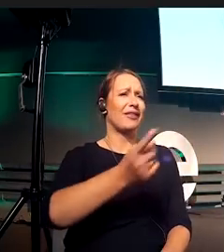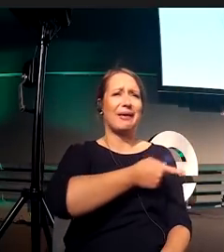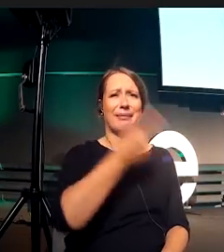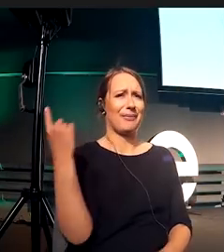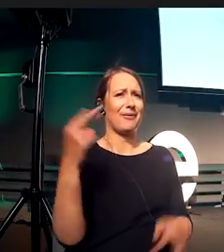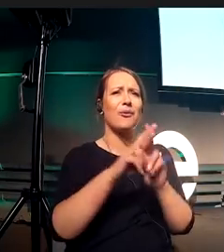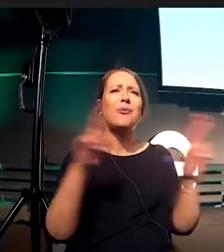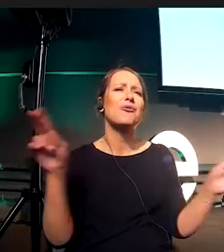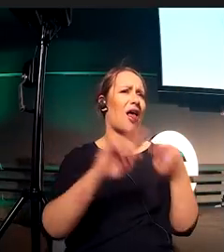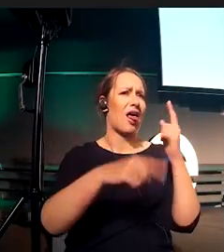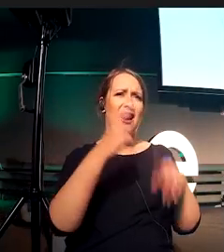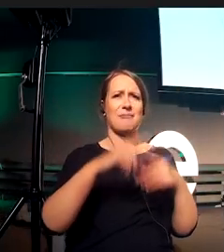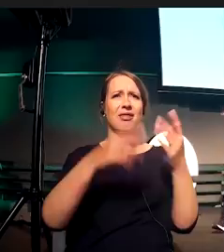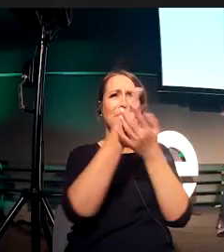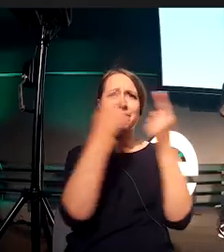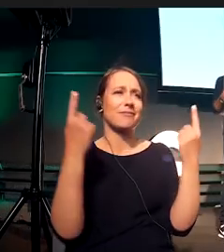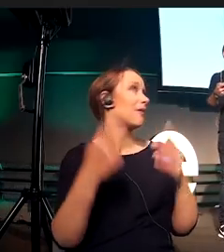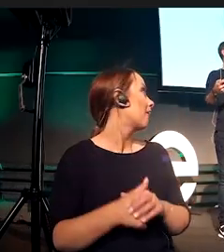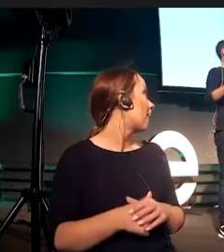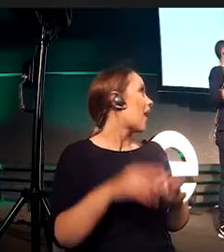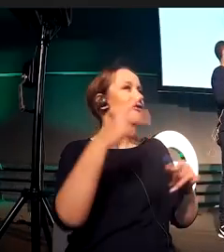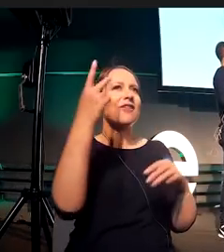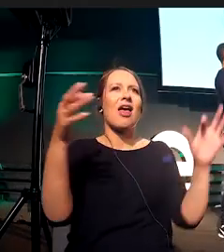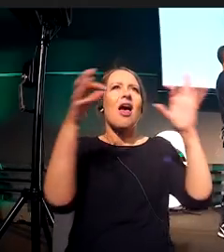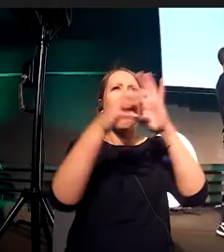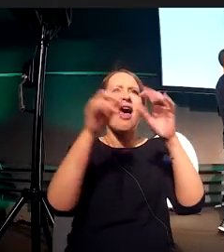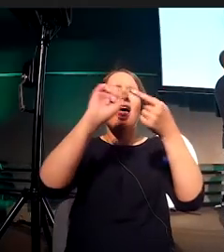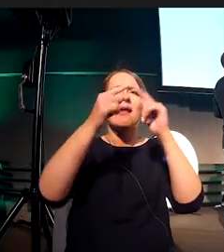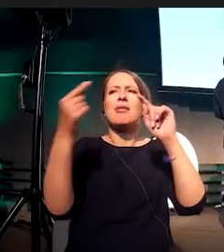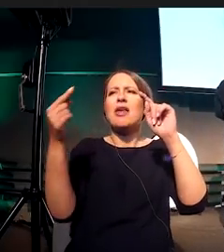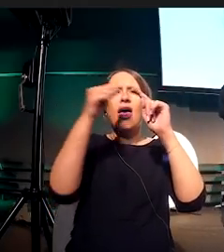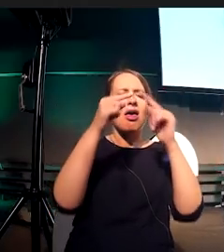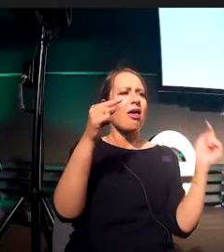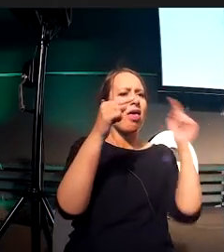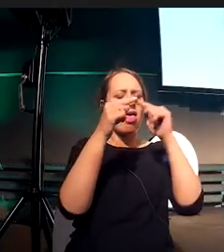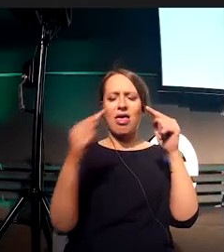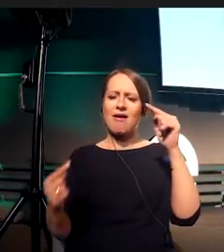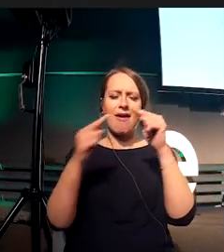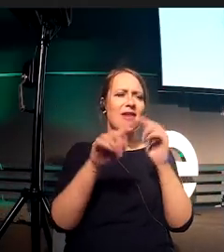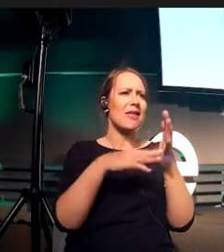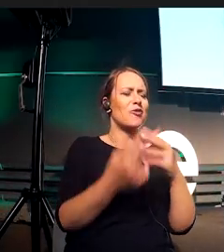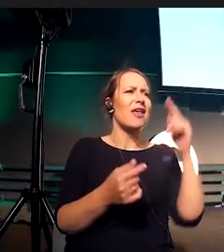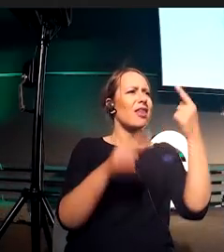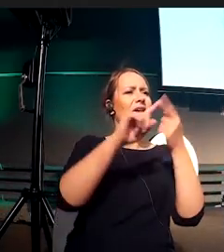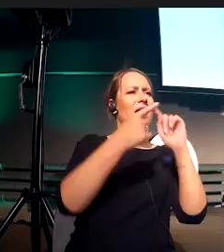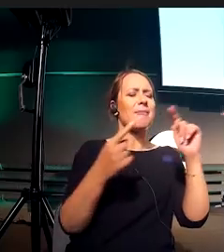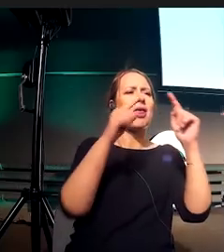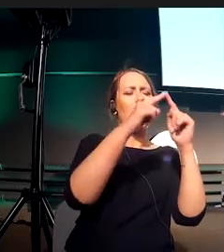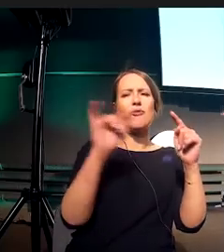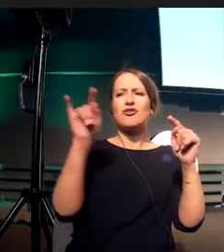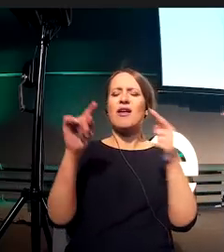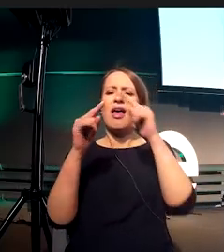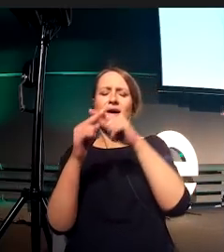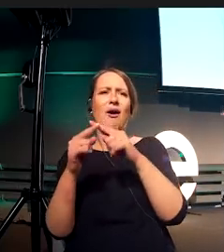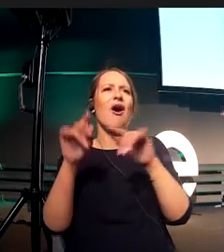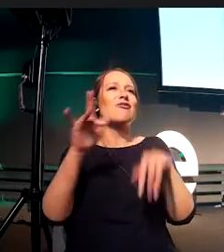of always connect with one another. And when everything connects, it's like Lego again. We're building things together.